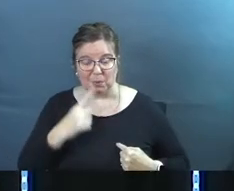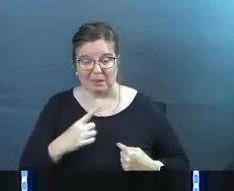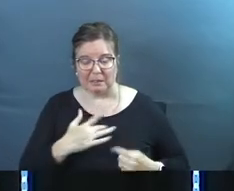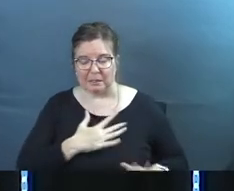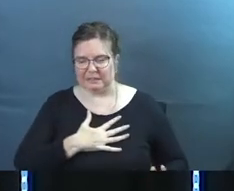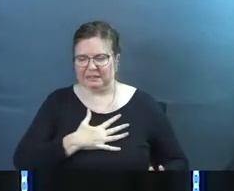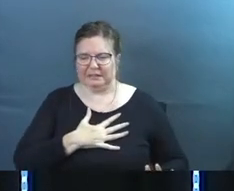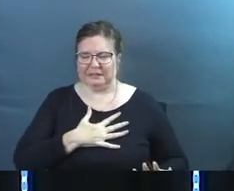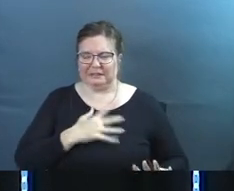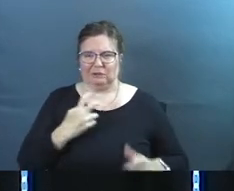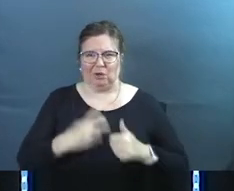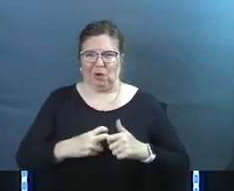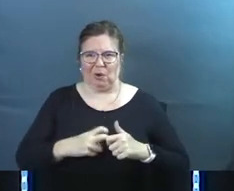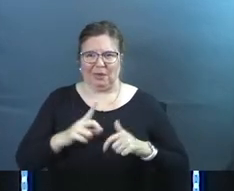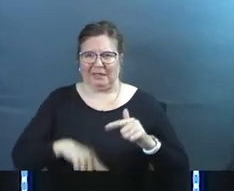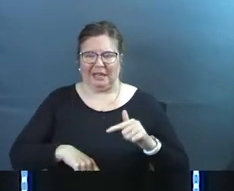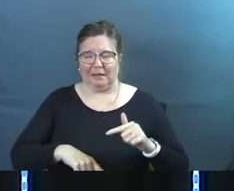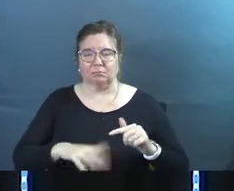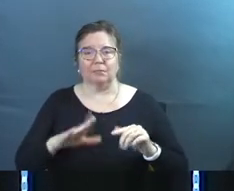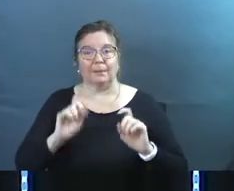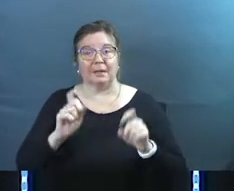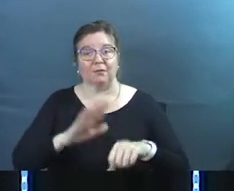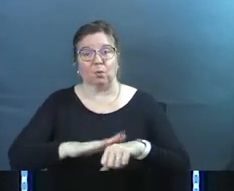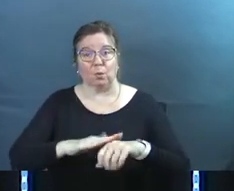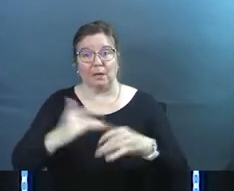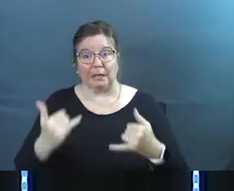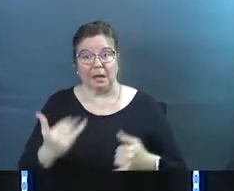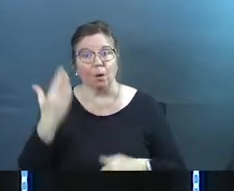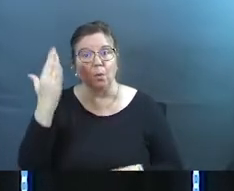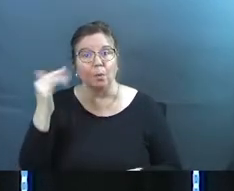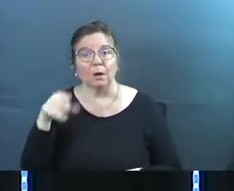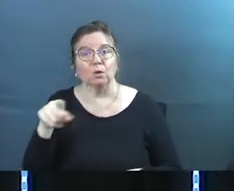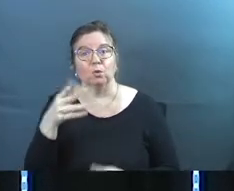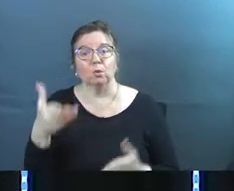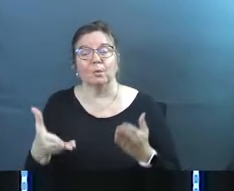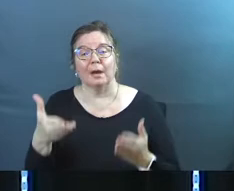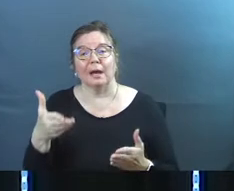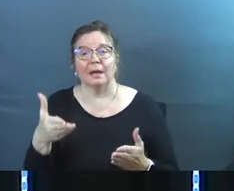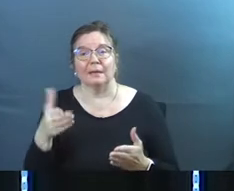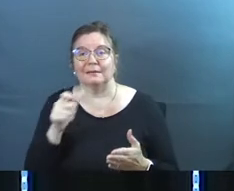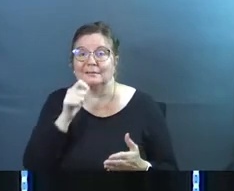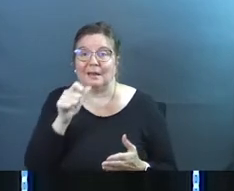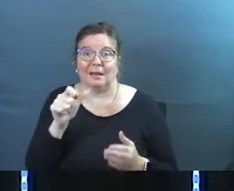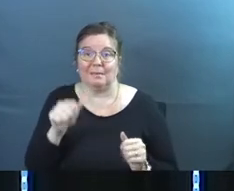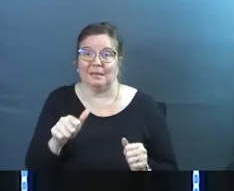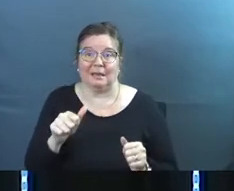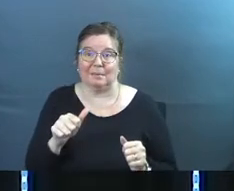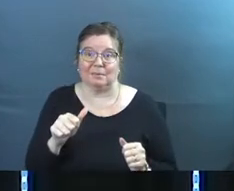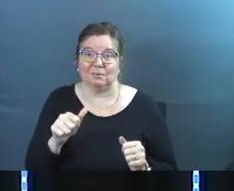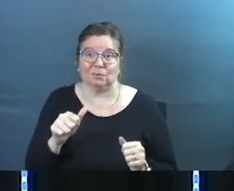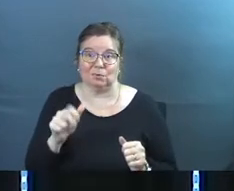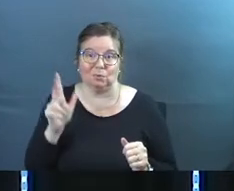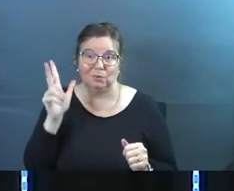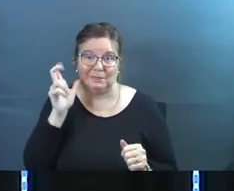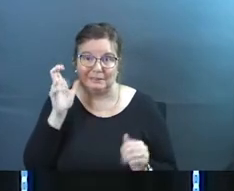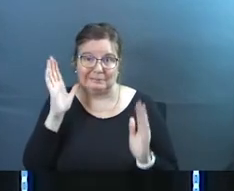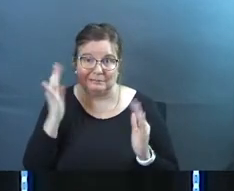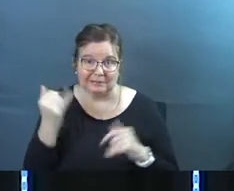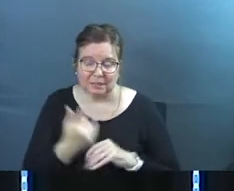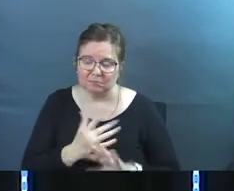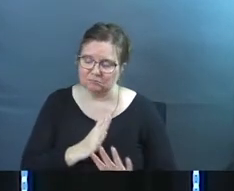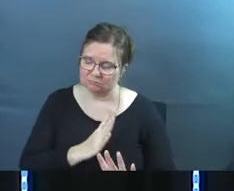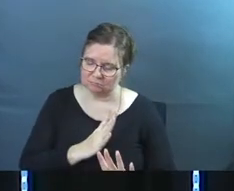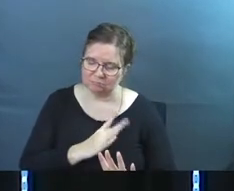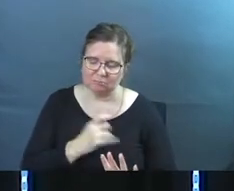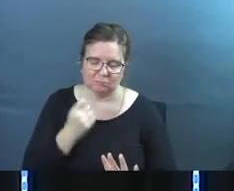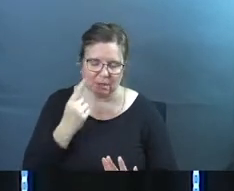might be triggering for you, I'm going to give you the warning now because you might just not be up to this topic today. And